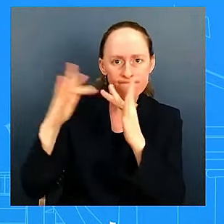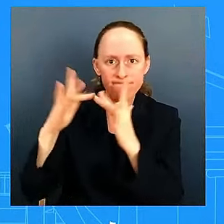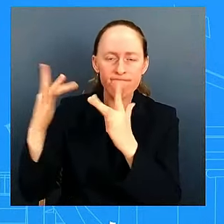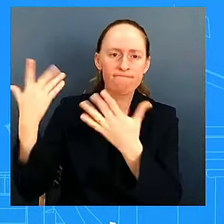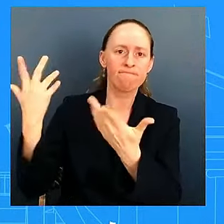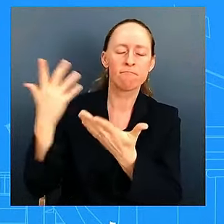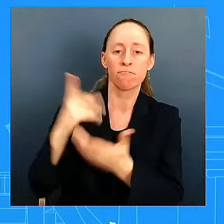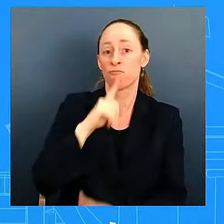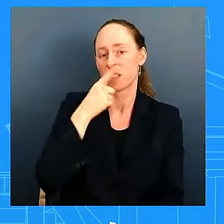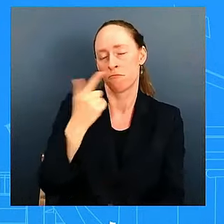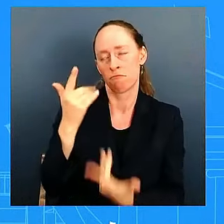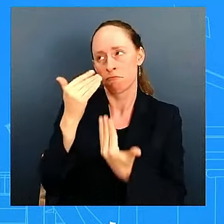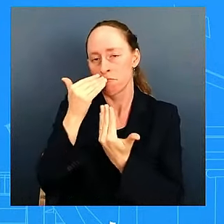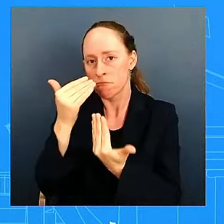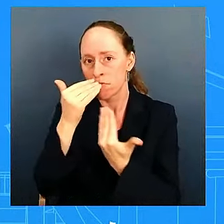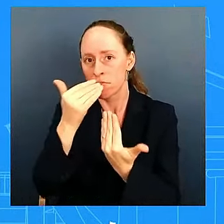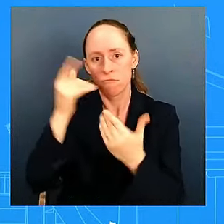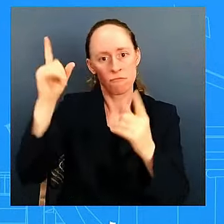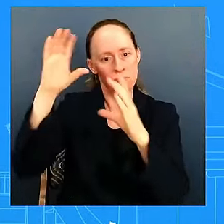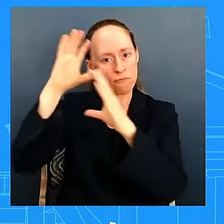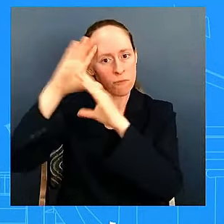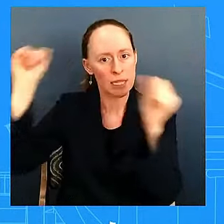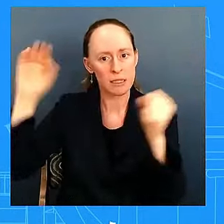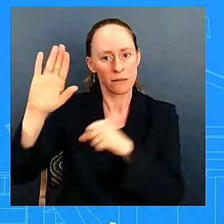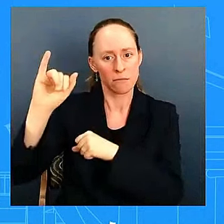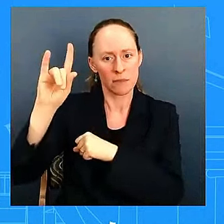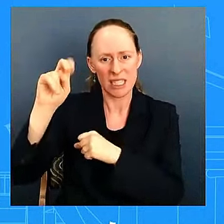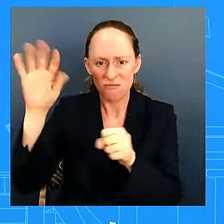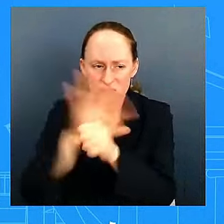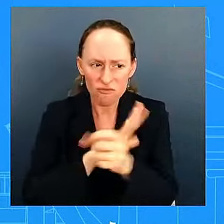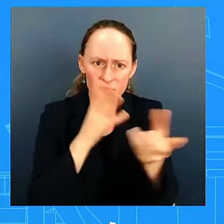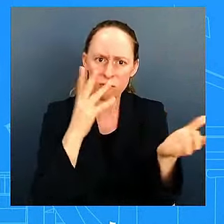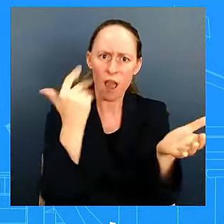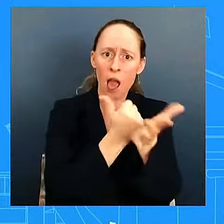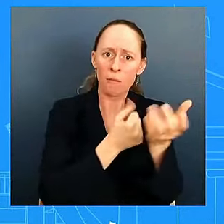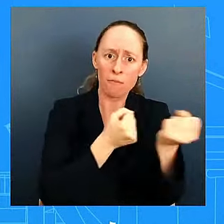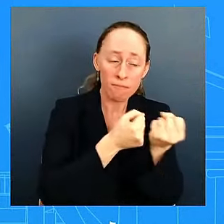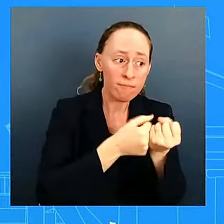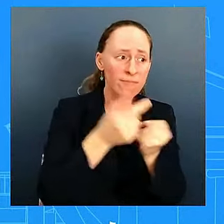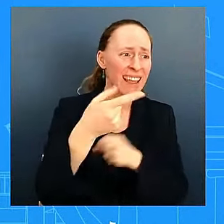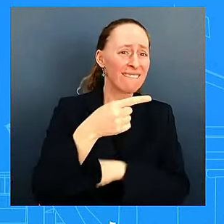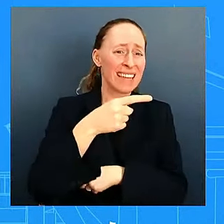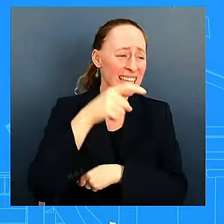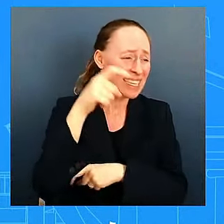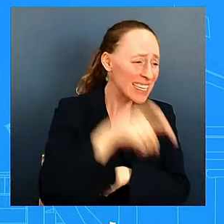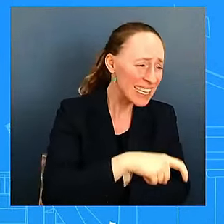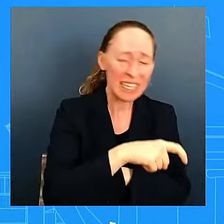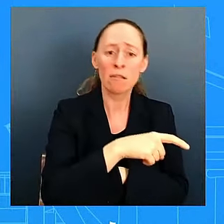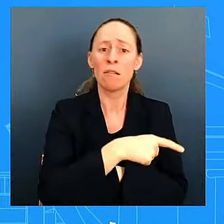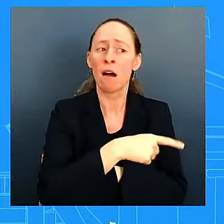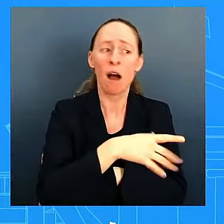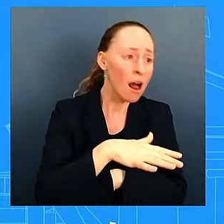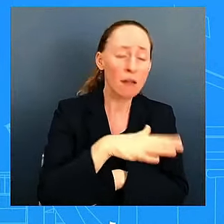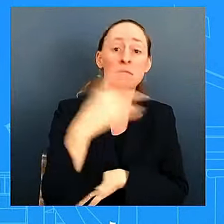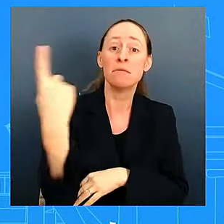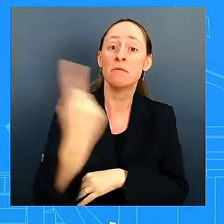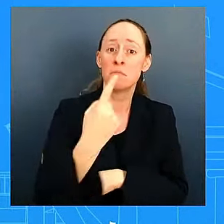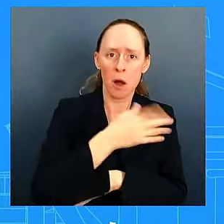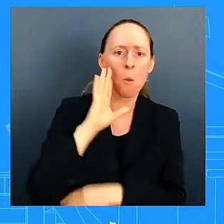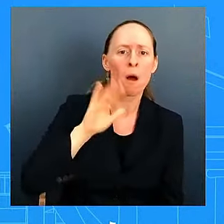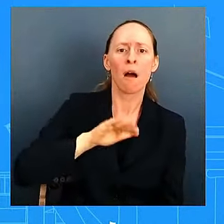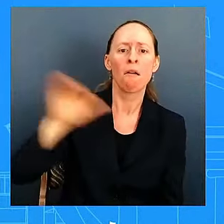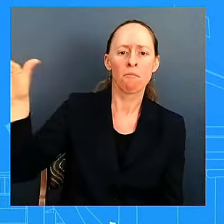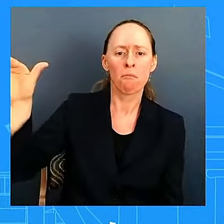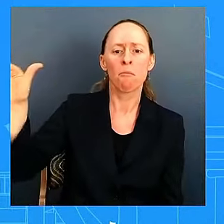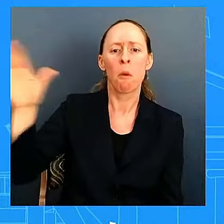governor would like to speak to the president again of course the president will take his call if the governor wants to submit a major debt disaster declaration we'll move